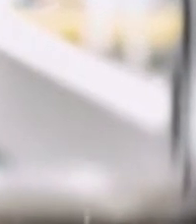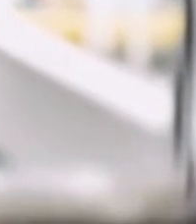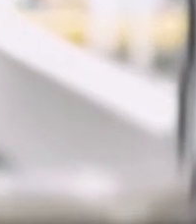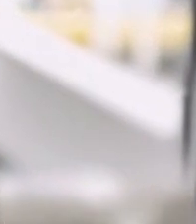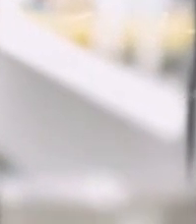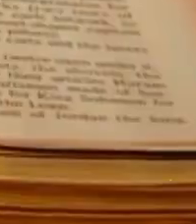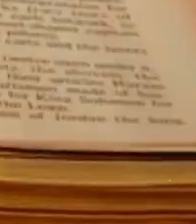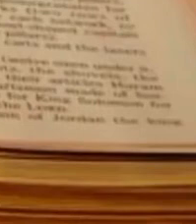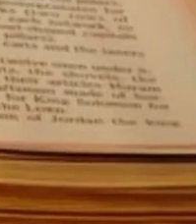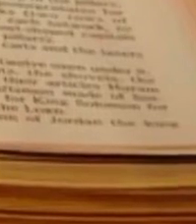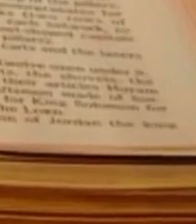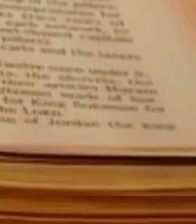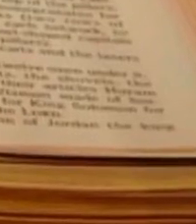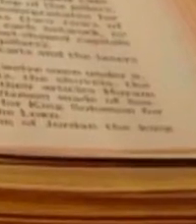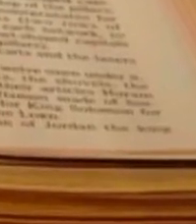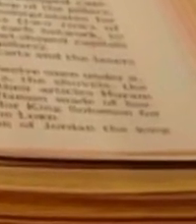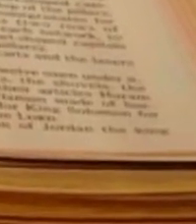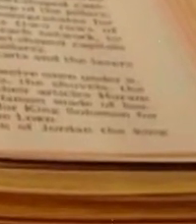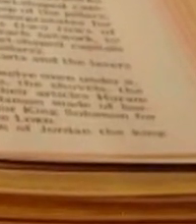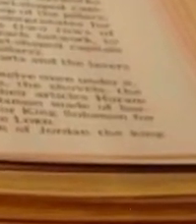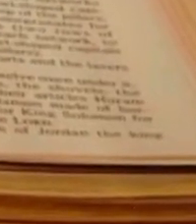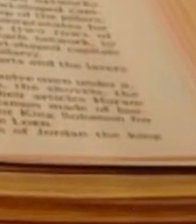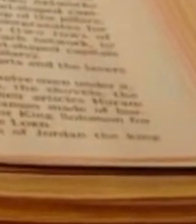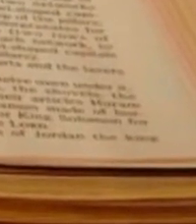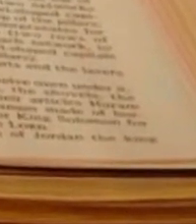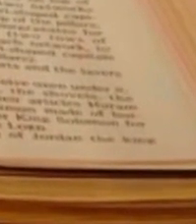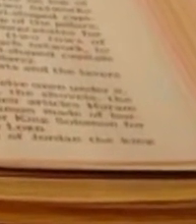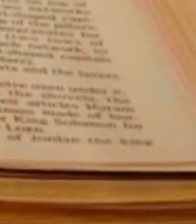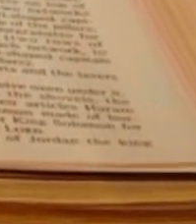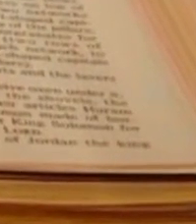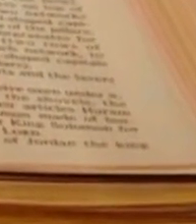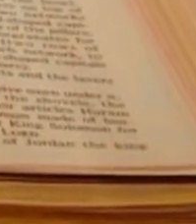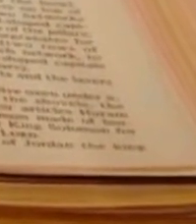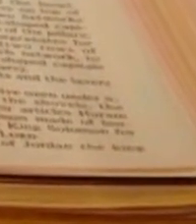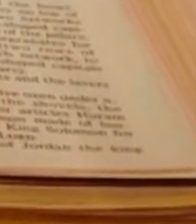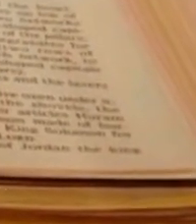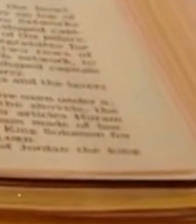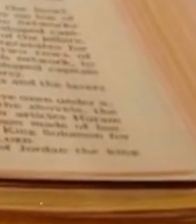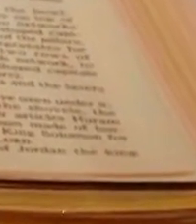hear the spirits of the Lord